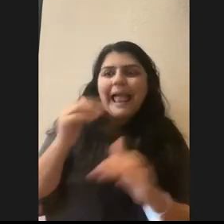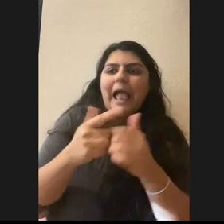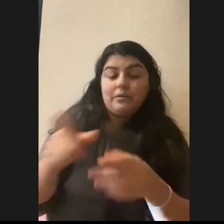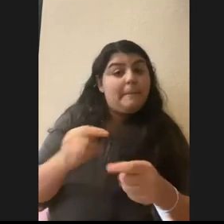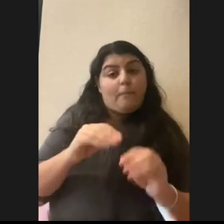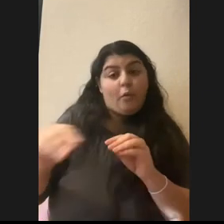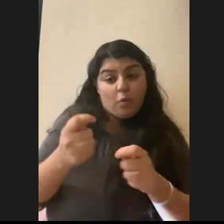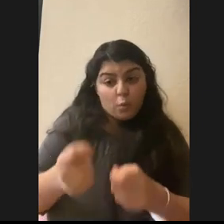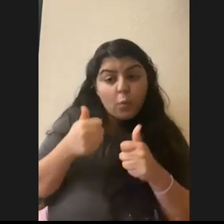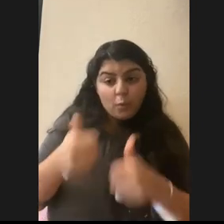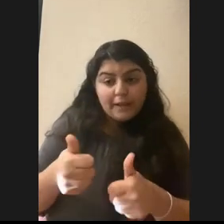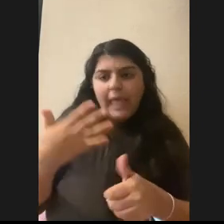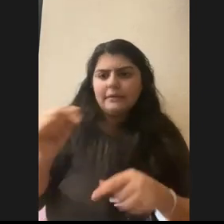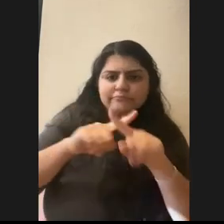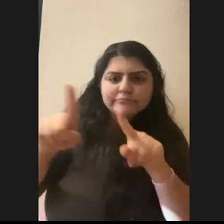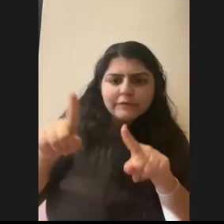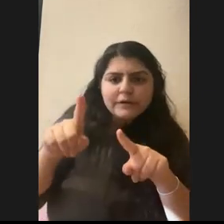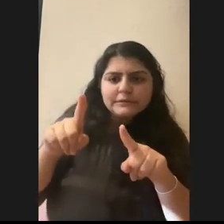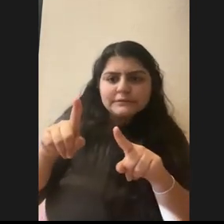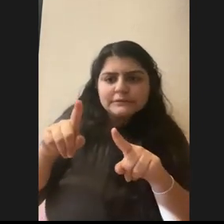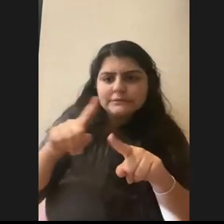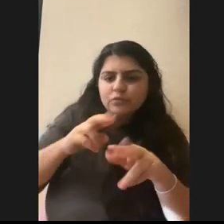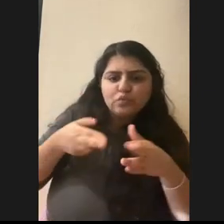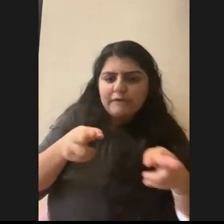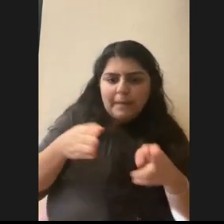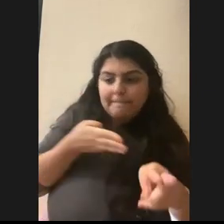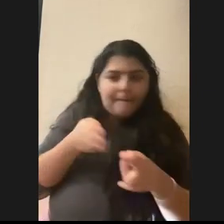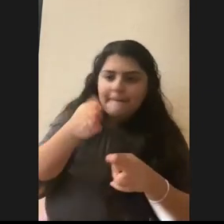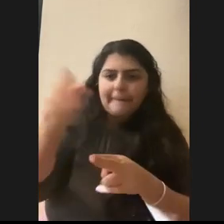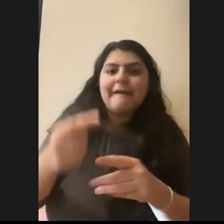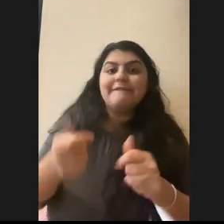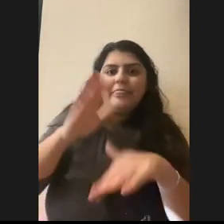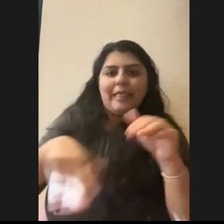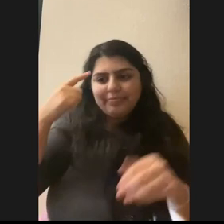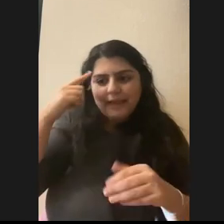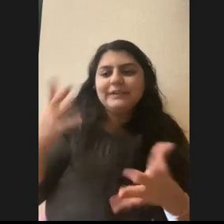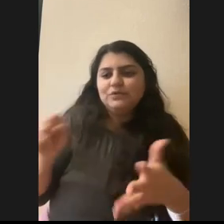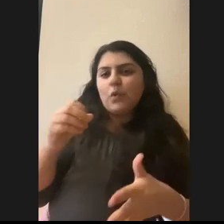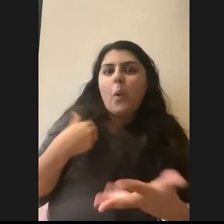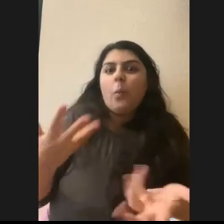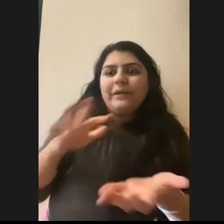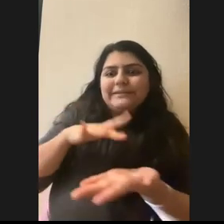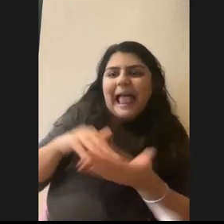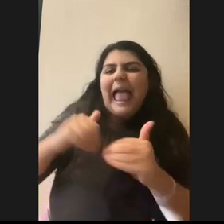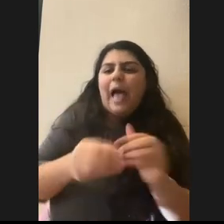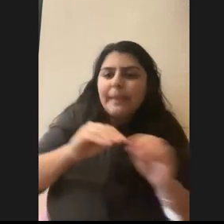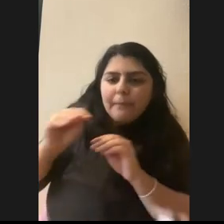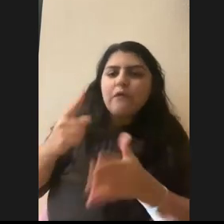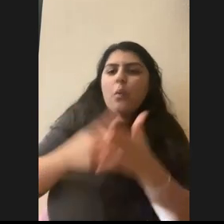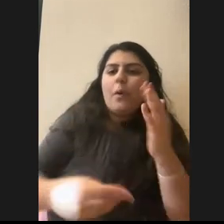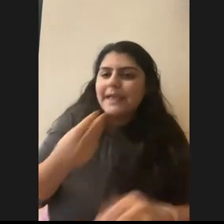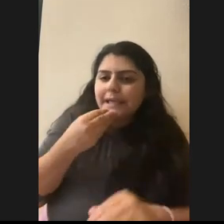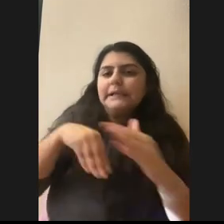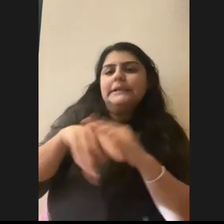quickly in different rivers, like faster than you would think. So they move around a lot. I would like to study how they move and what they eat in different